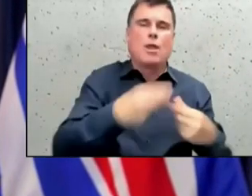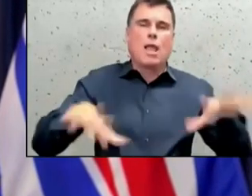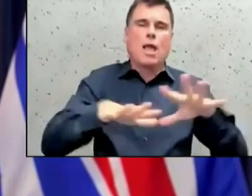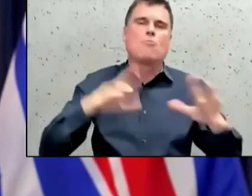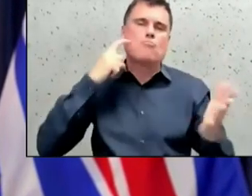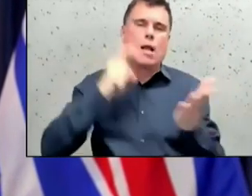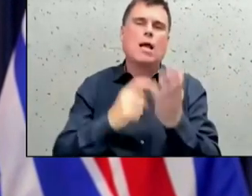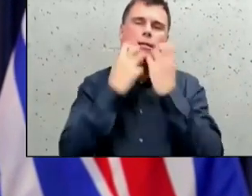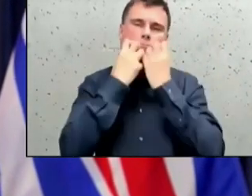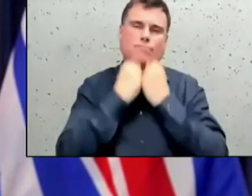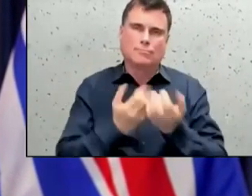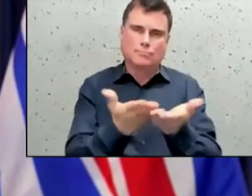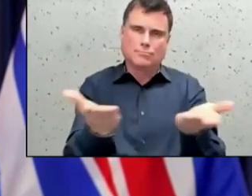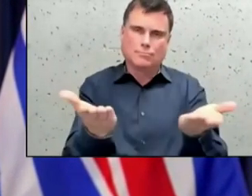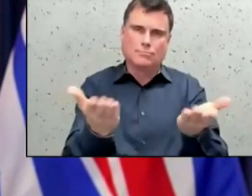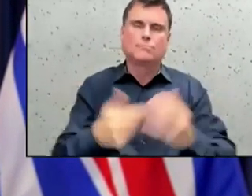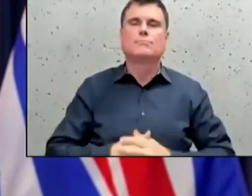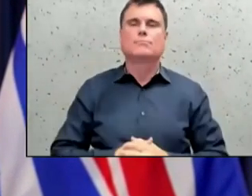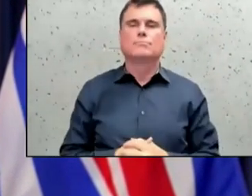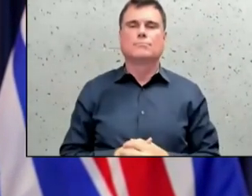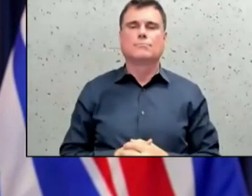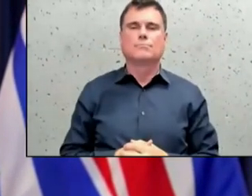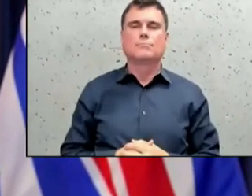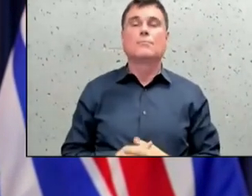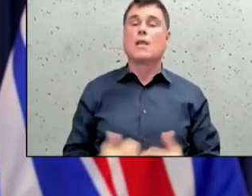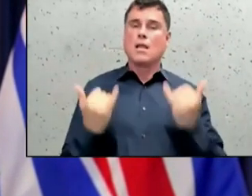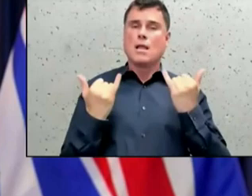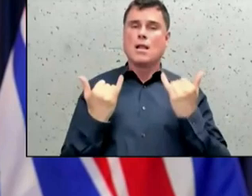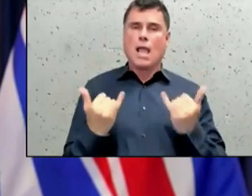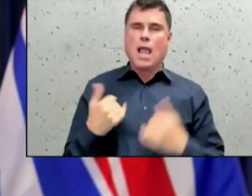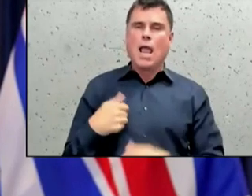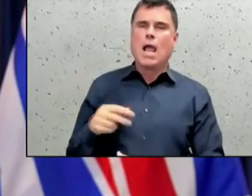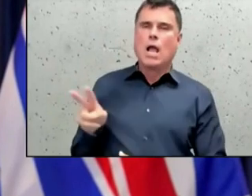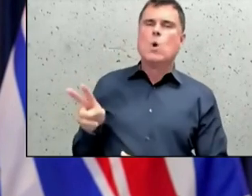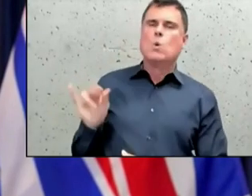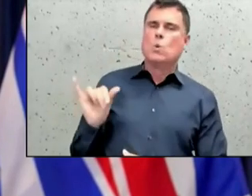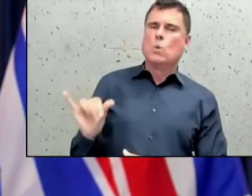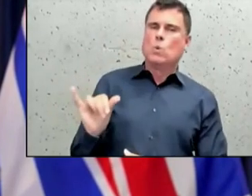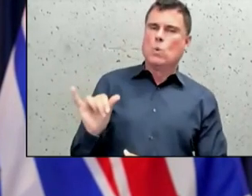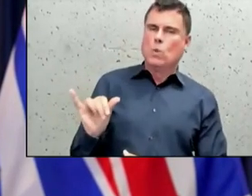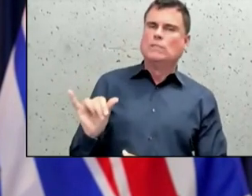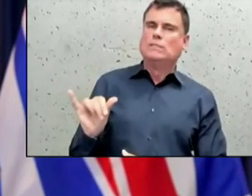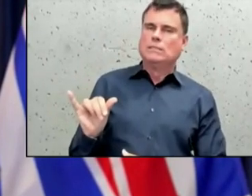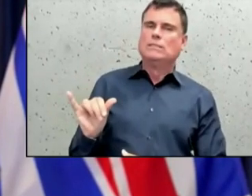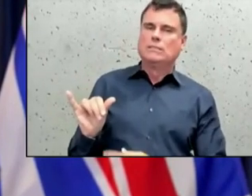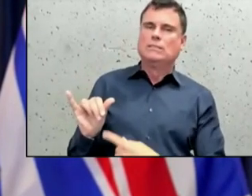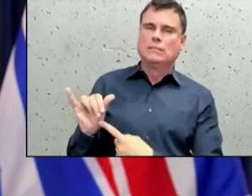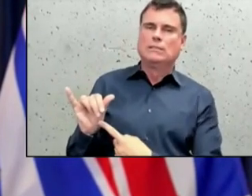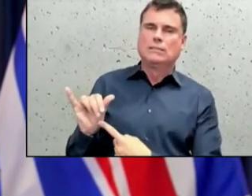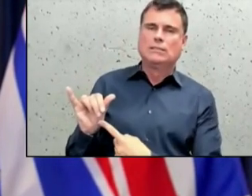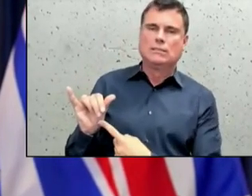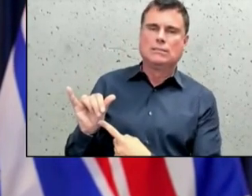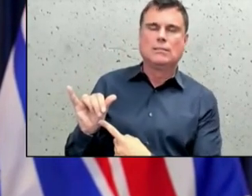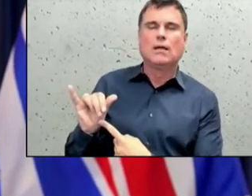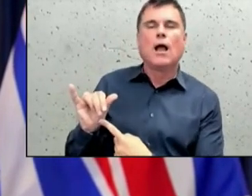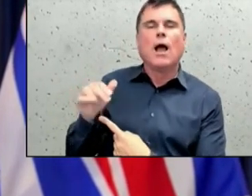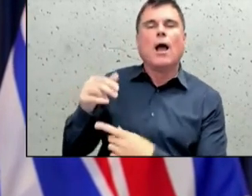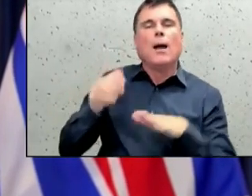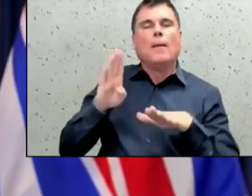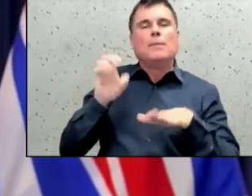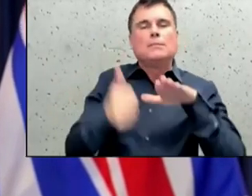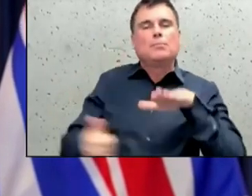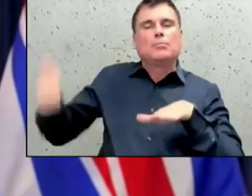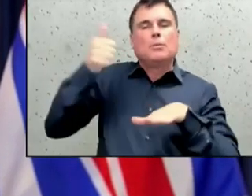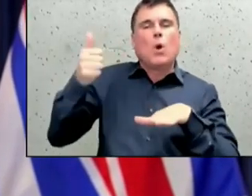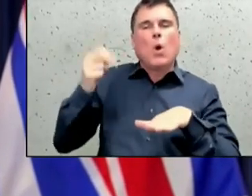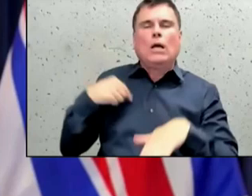support to Premier Horgan on his diagnosis today, which he spoke about today, or made a statement about today. I've had the